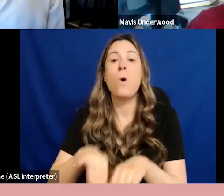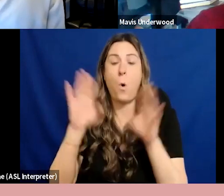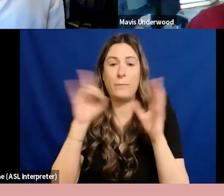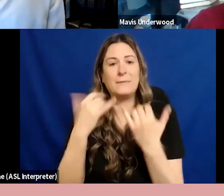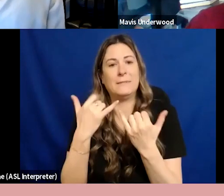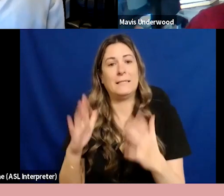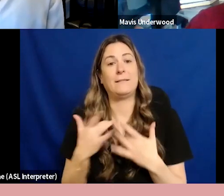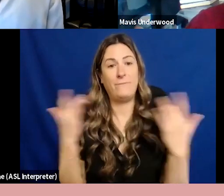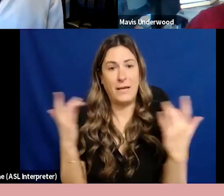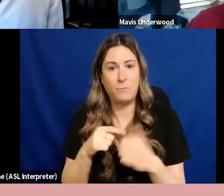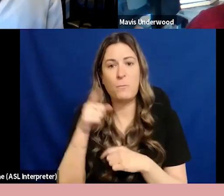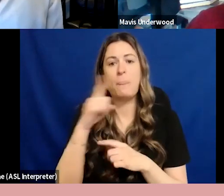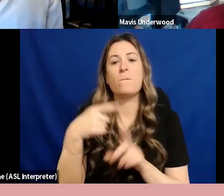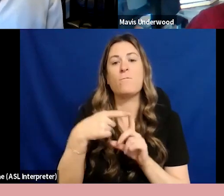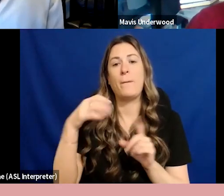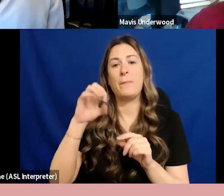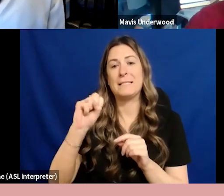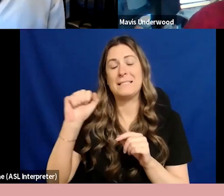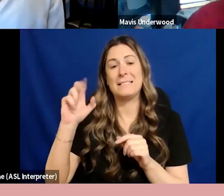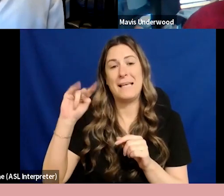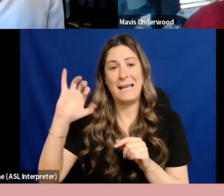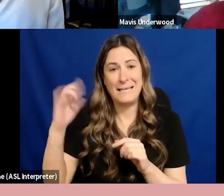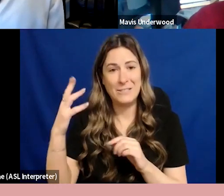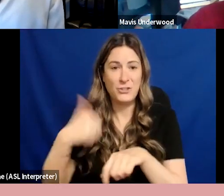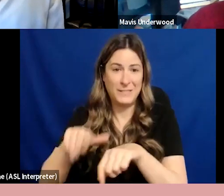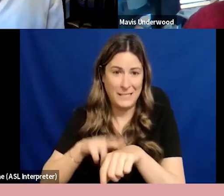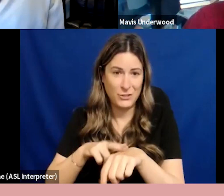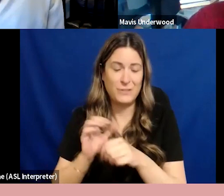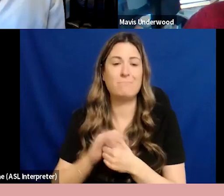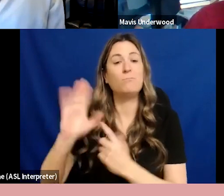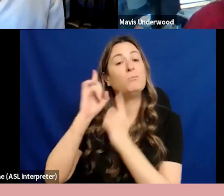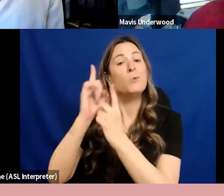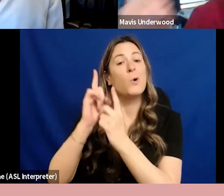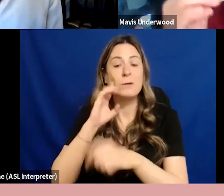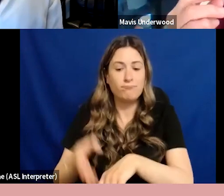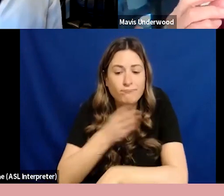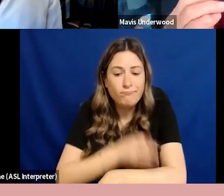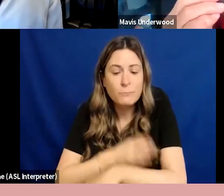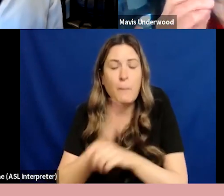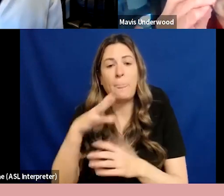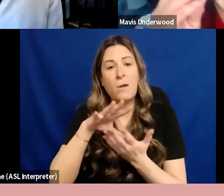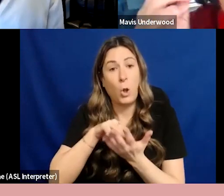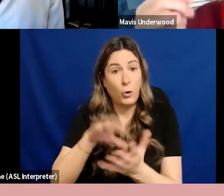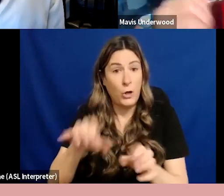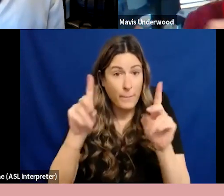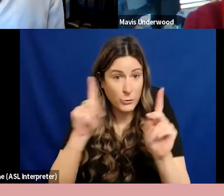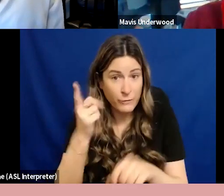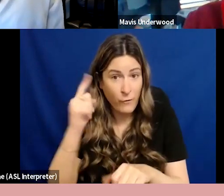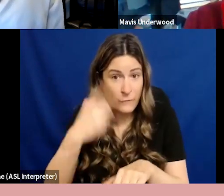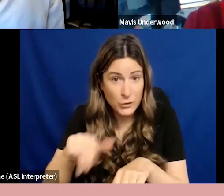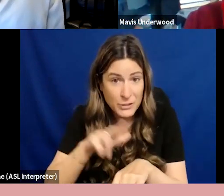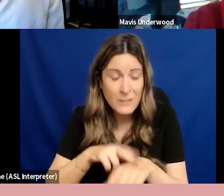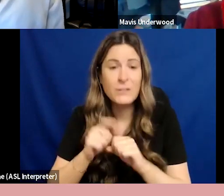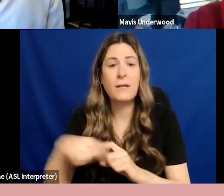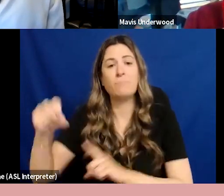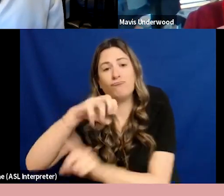Nation. Her learning quest is to promote betterment of opportunities for First Nations and to influence needed social change, particularly in